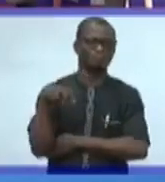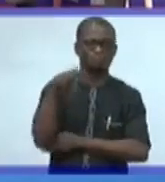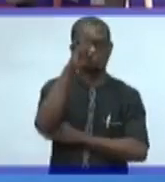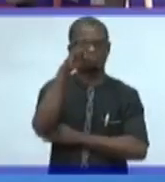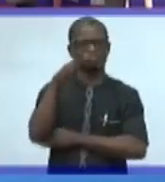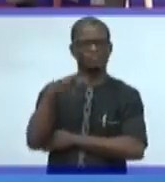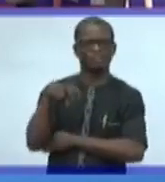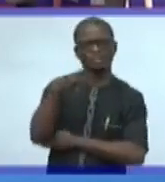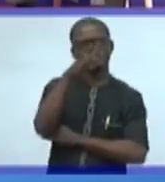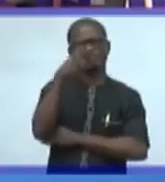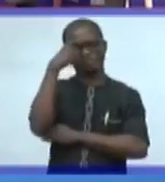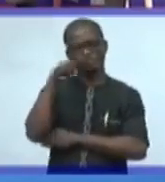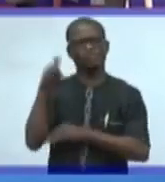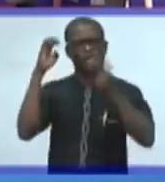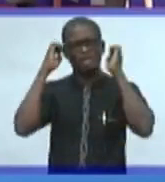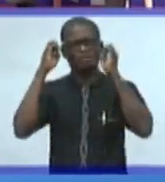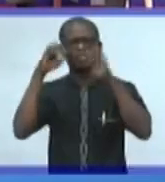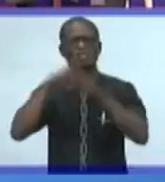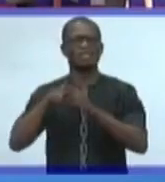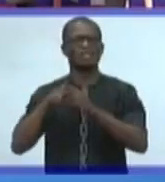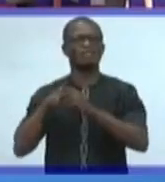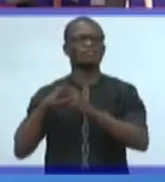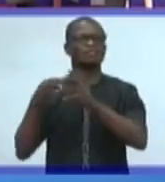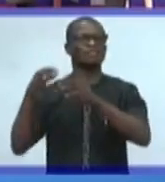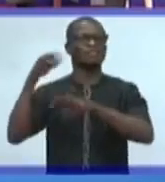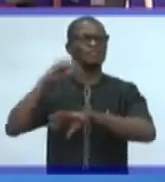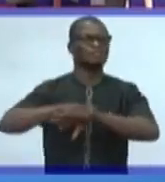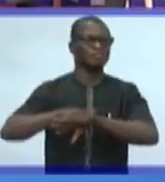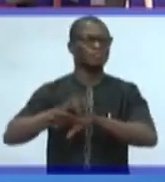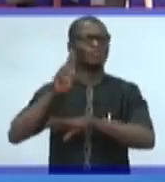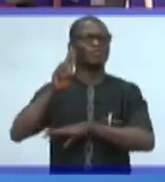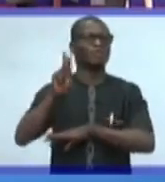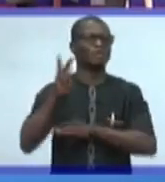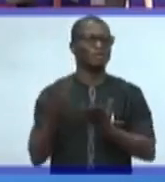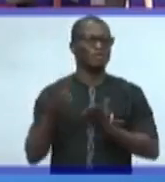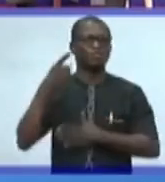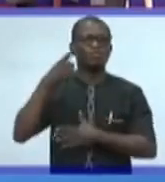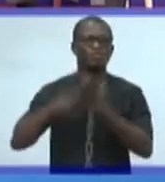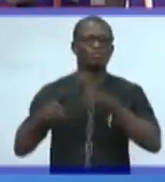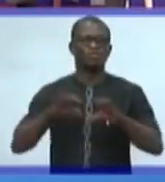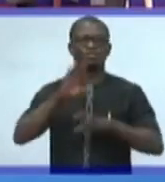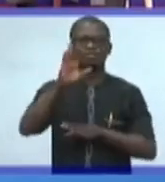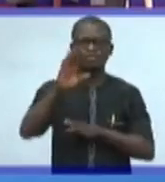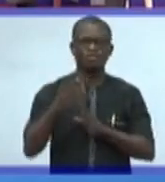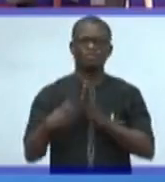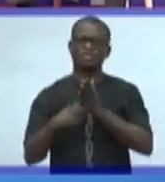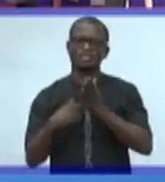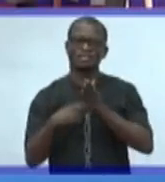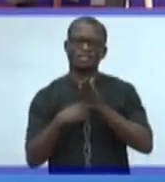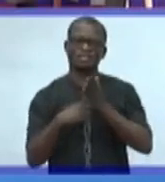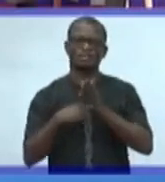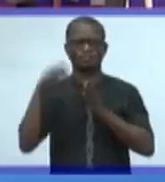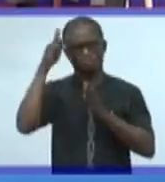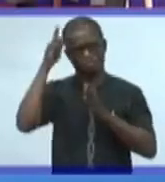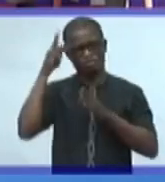went for education. In the U.K., that's just one country. So what does your platform or your ticket have as